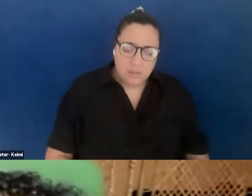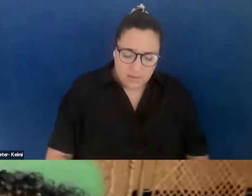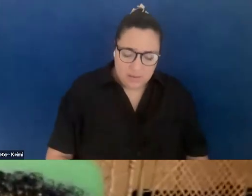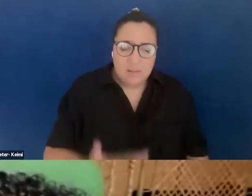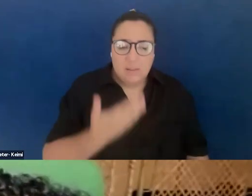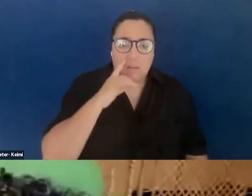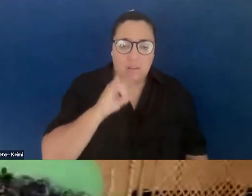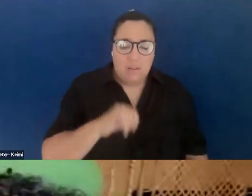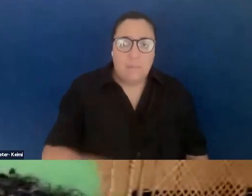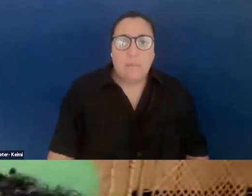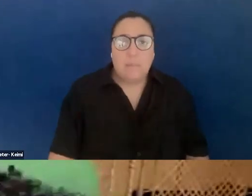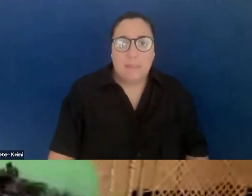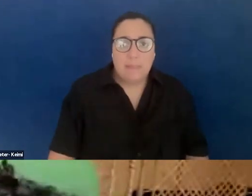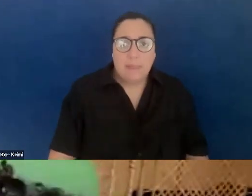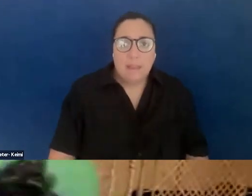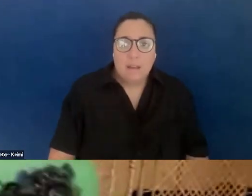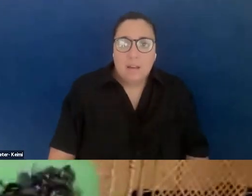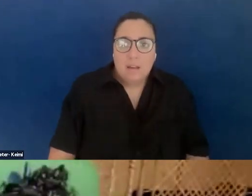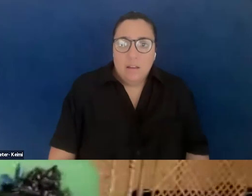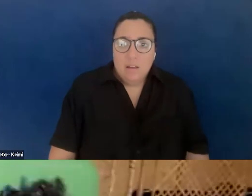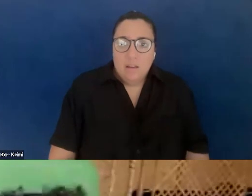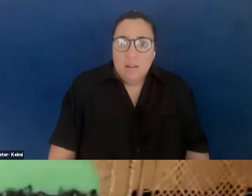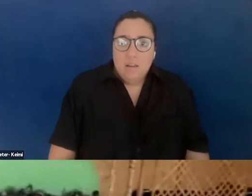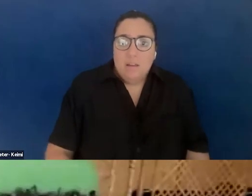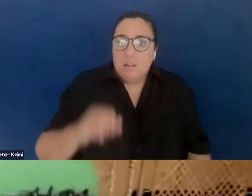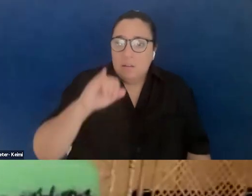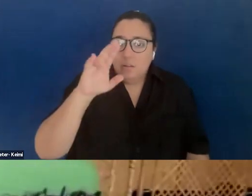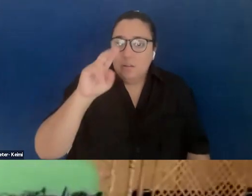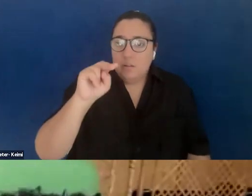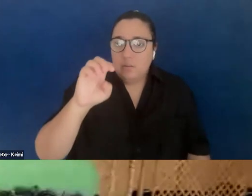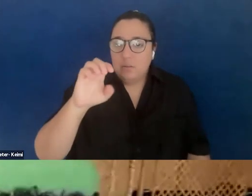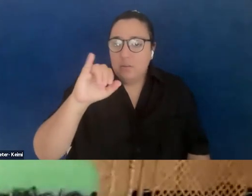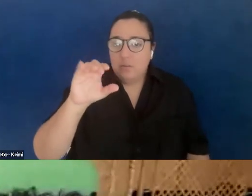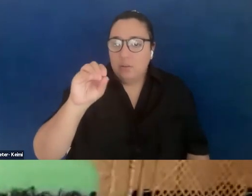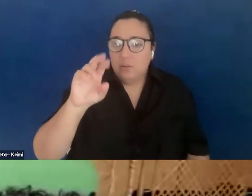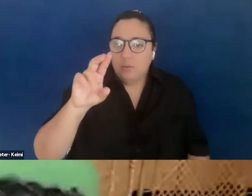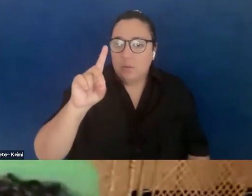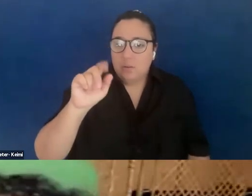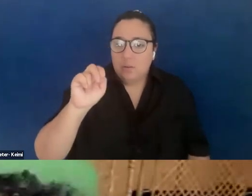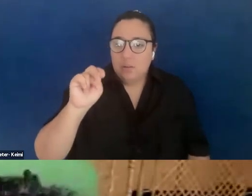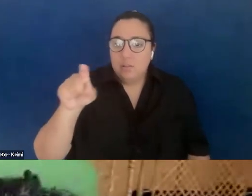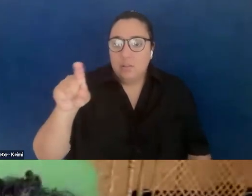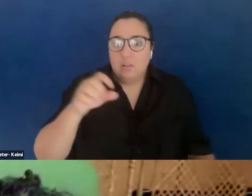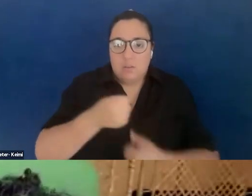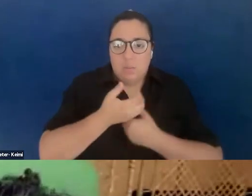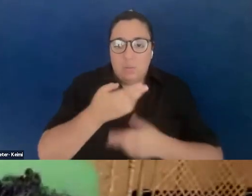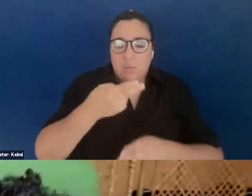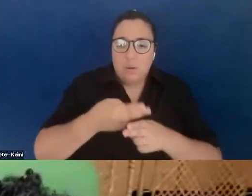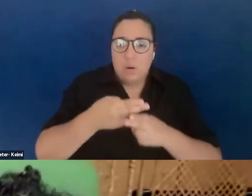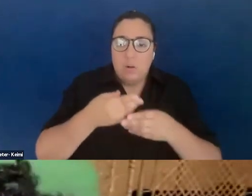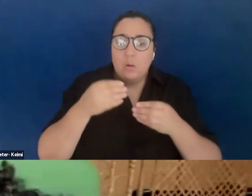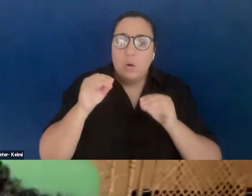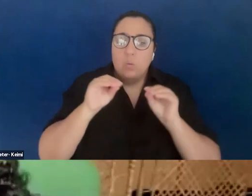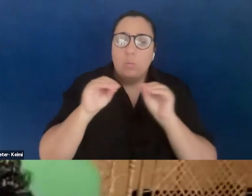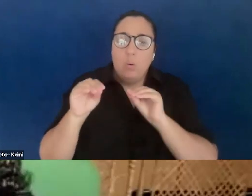that, um, so, uh, June Jordan has this poem called Moving Towards Home, and, um,